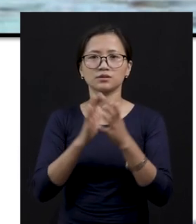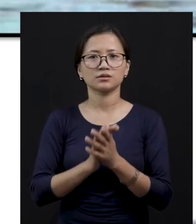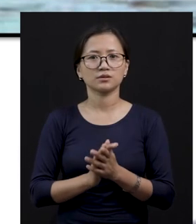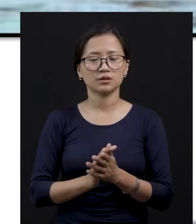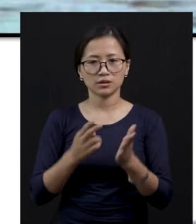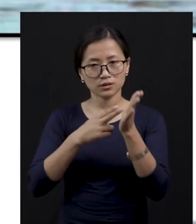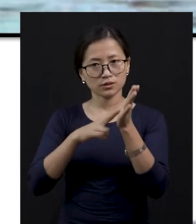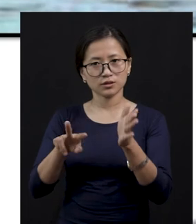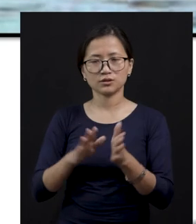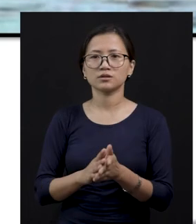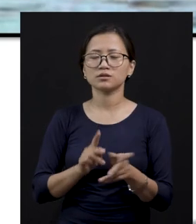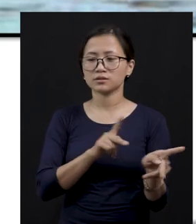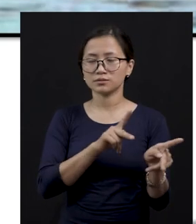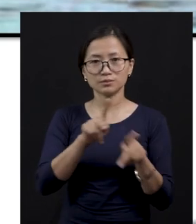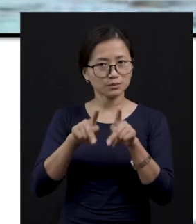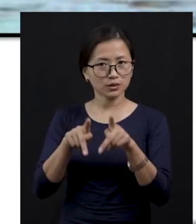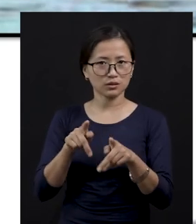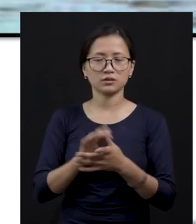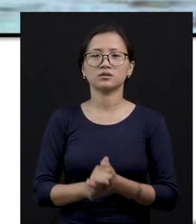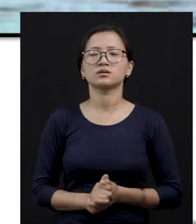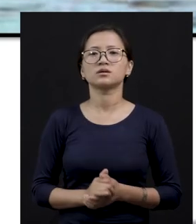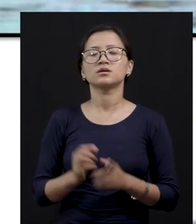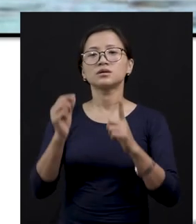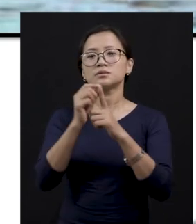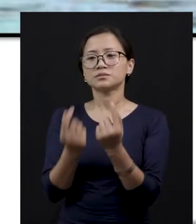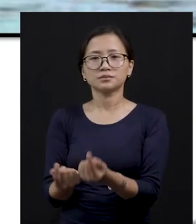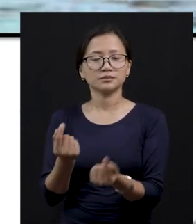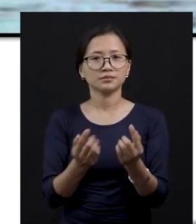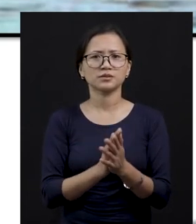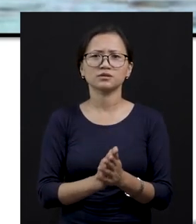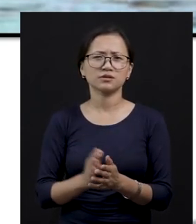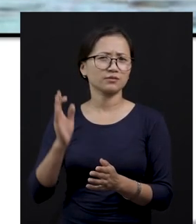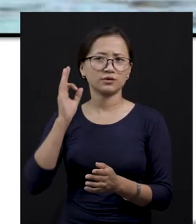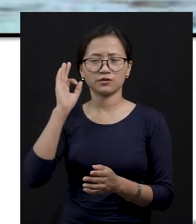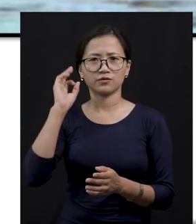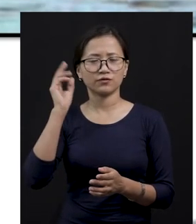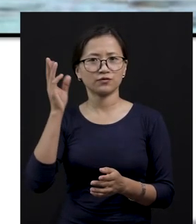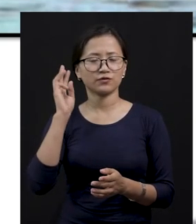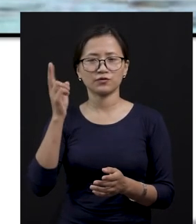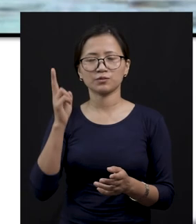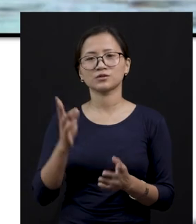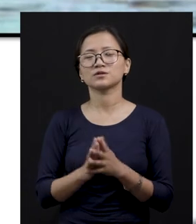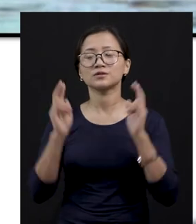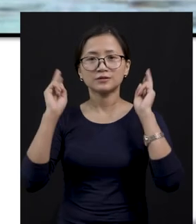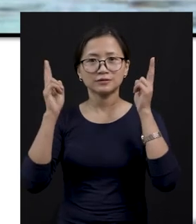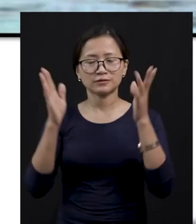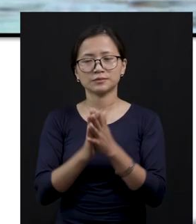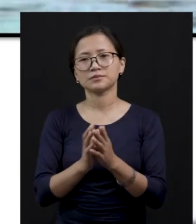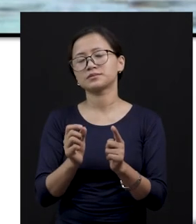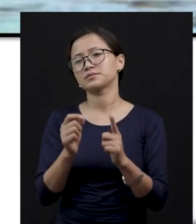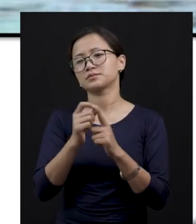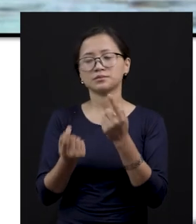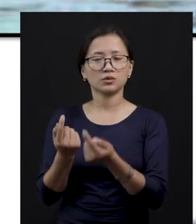This is a park in Assam and this is a very famous park, okay? This is a very famous park for the